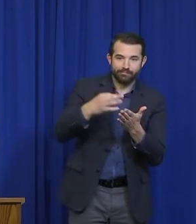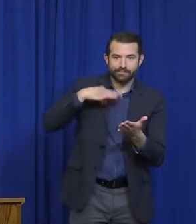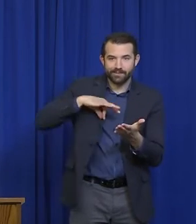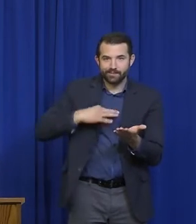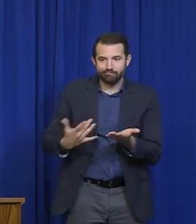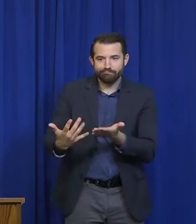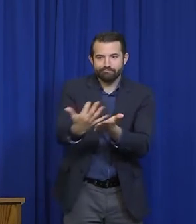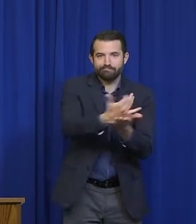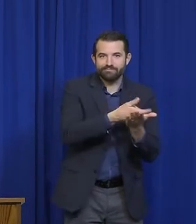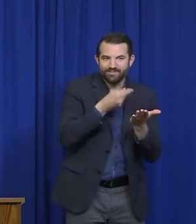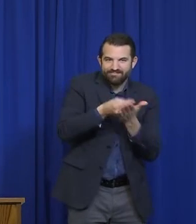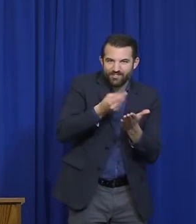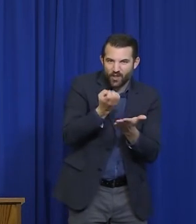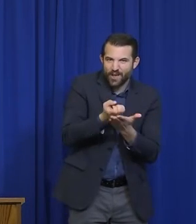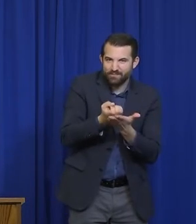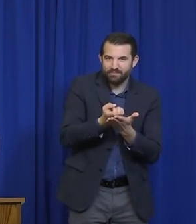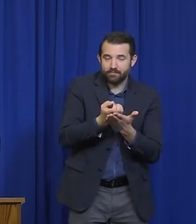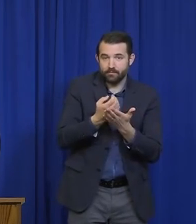second question, unrelated,